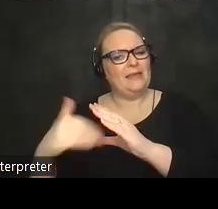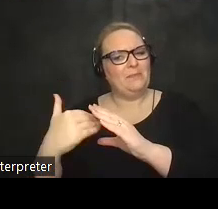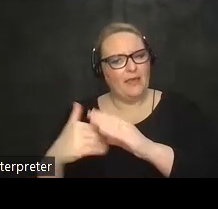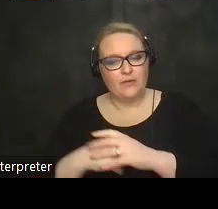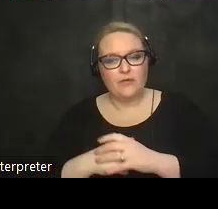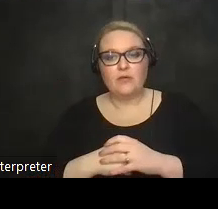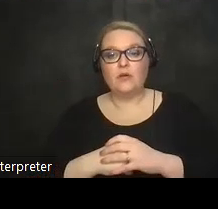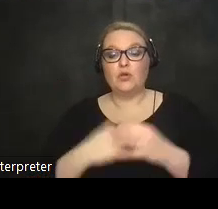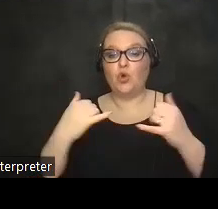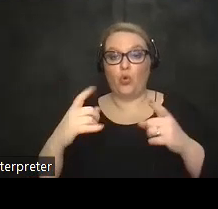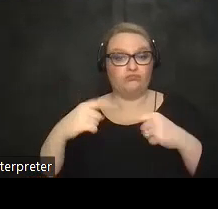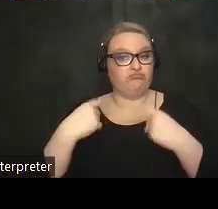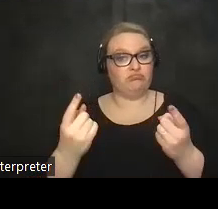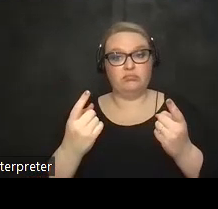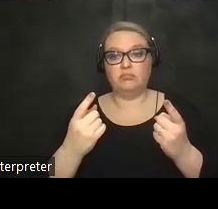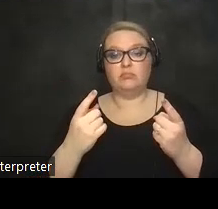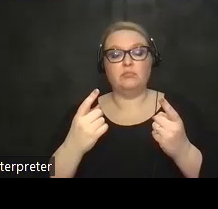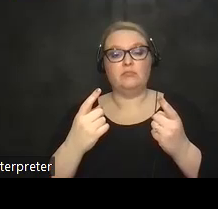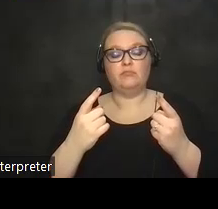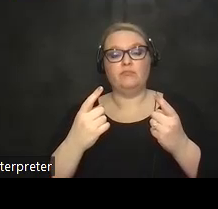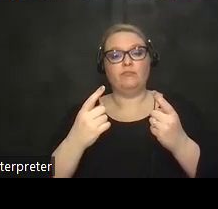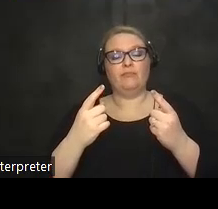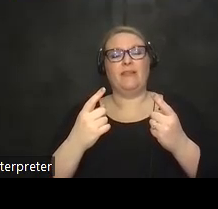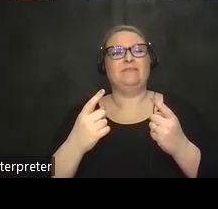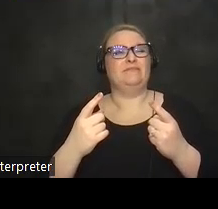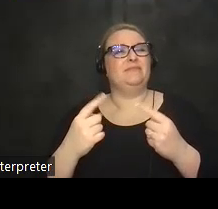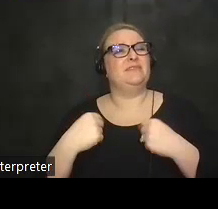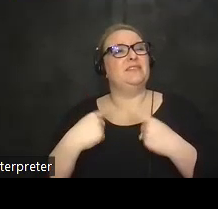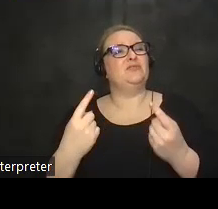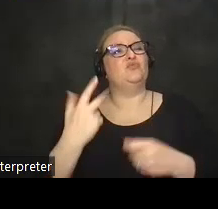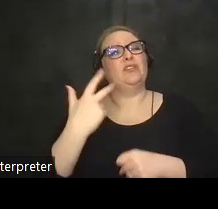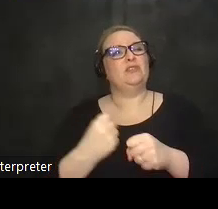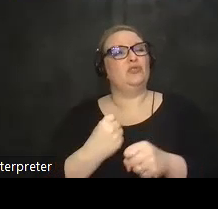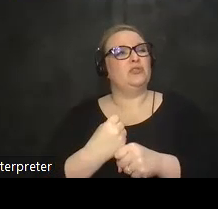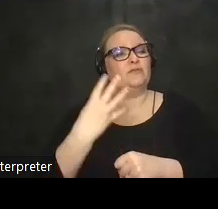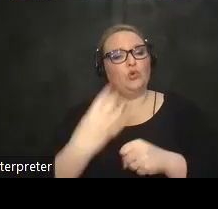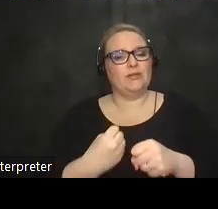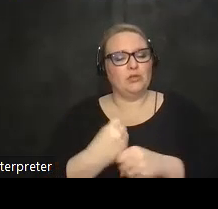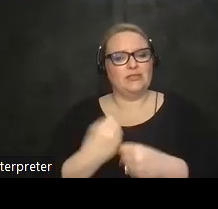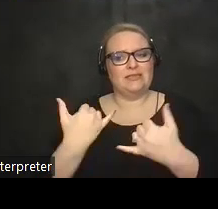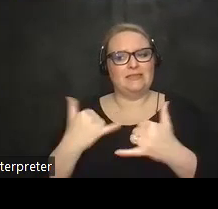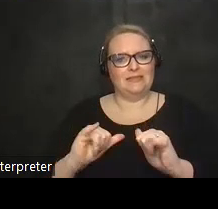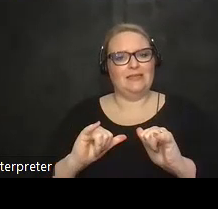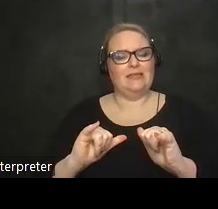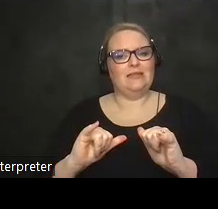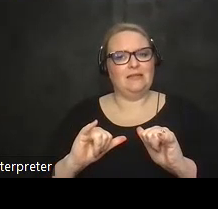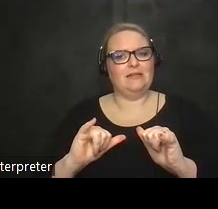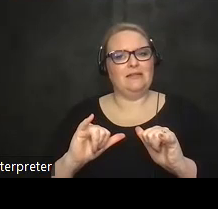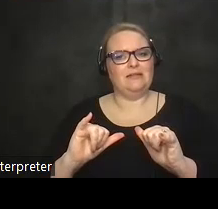to this day i mean it's been uh how long sorry three or four years i still get emails from uh